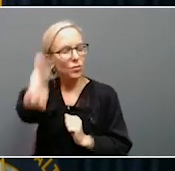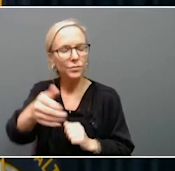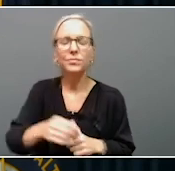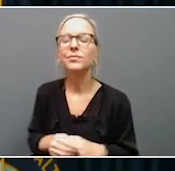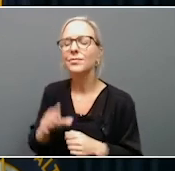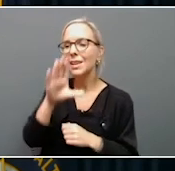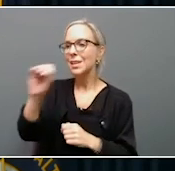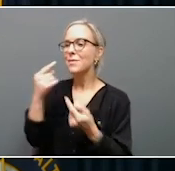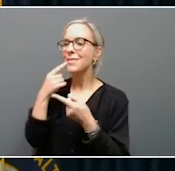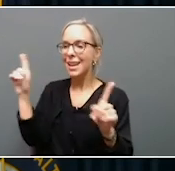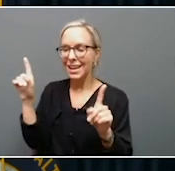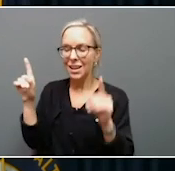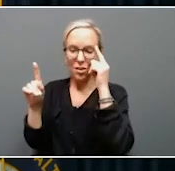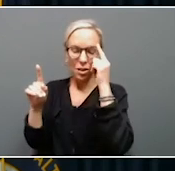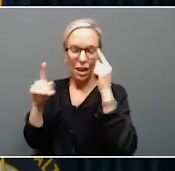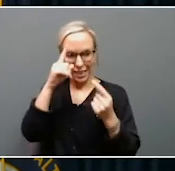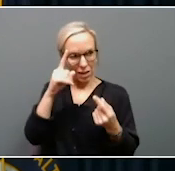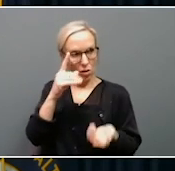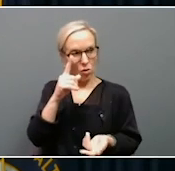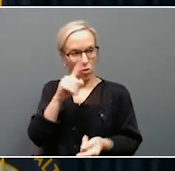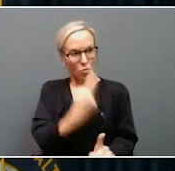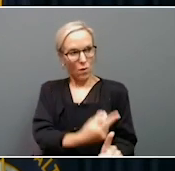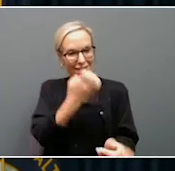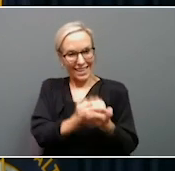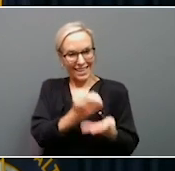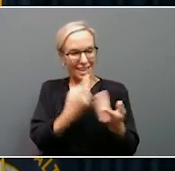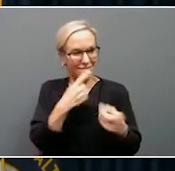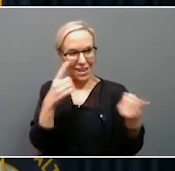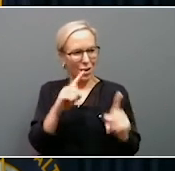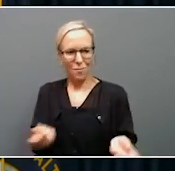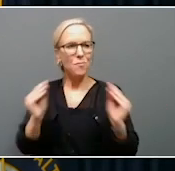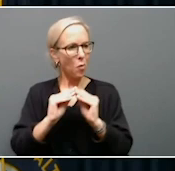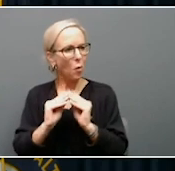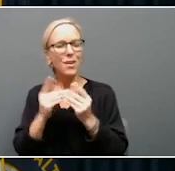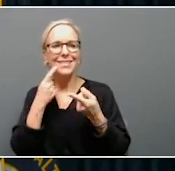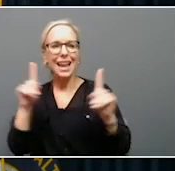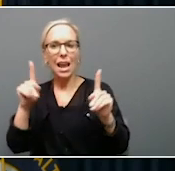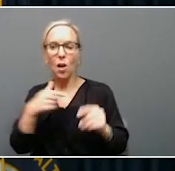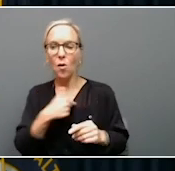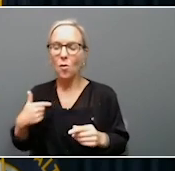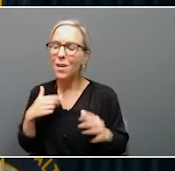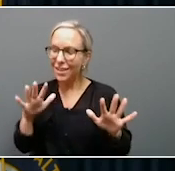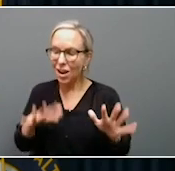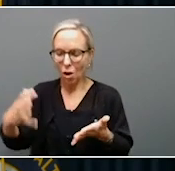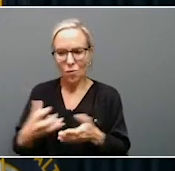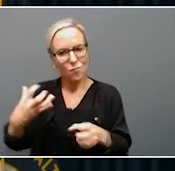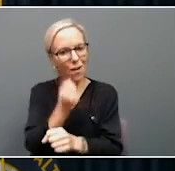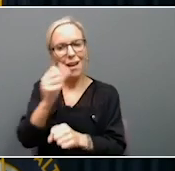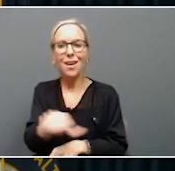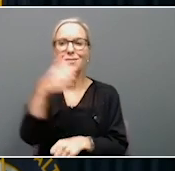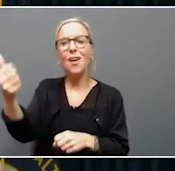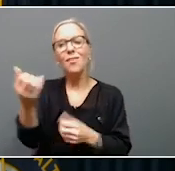aren't the only economic news we have to share this week. Kentucky has won yet another prestigious economic development